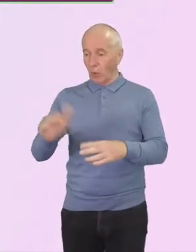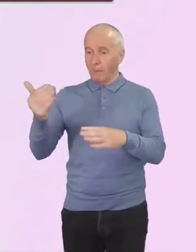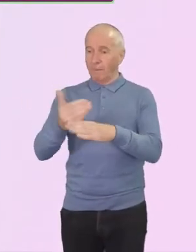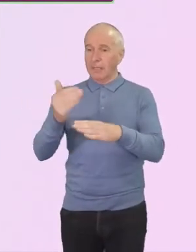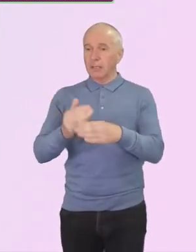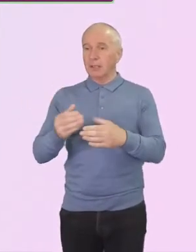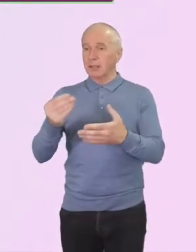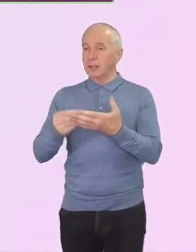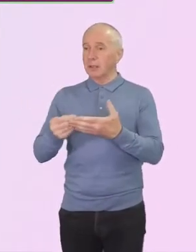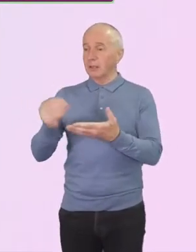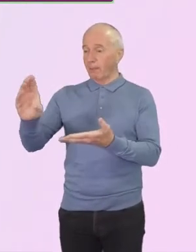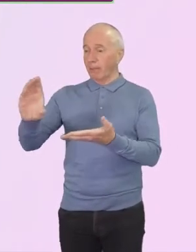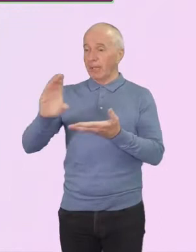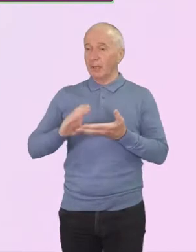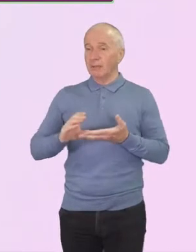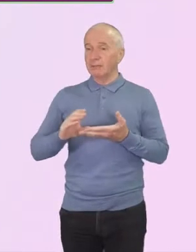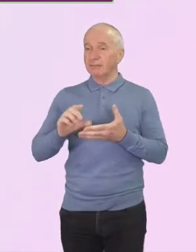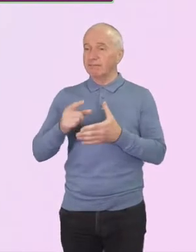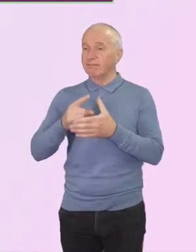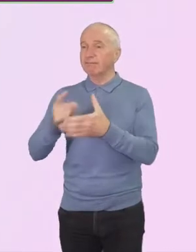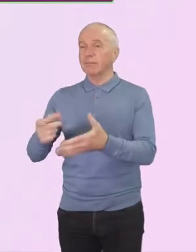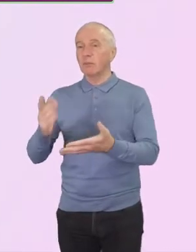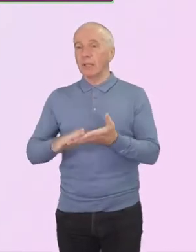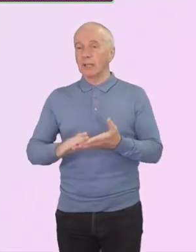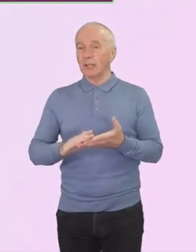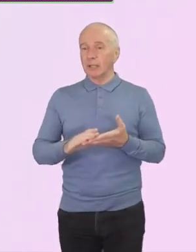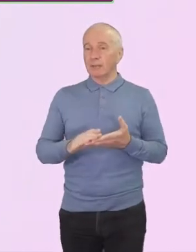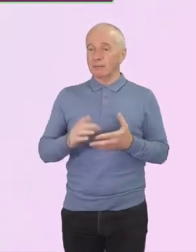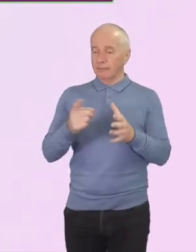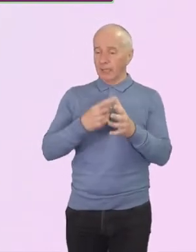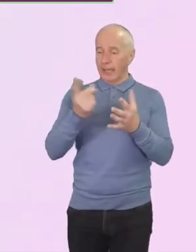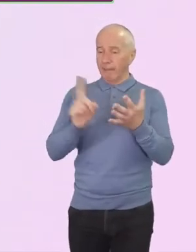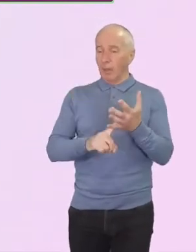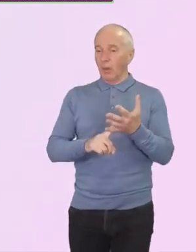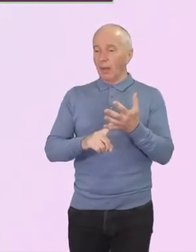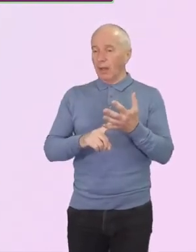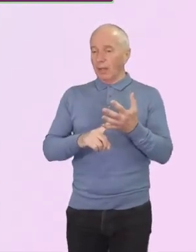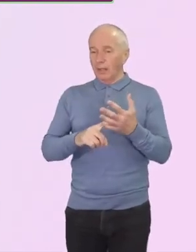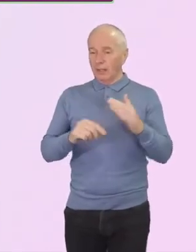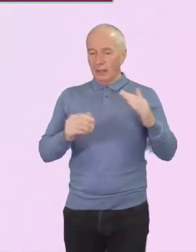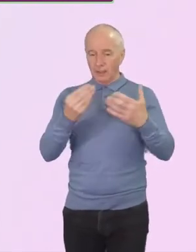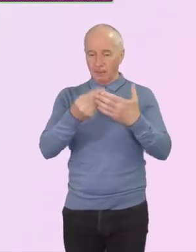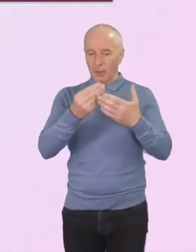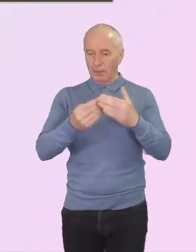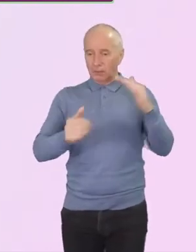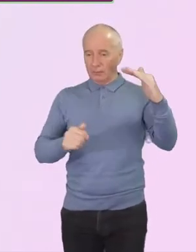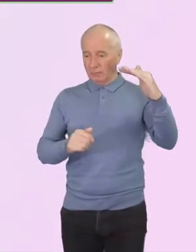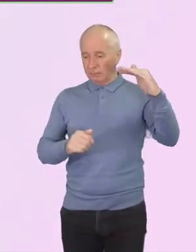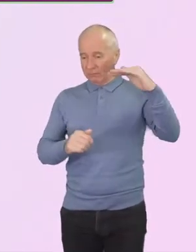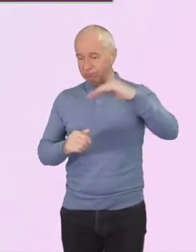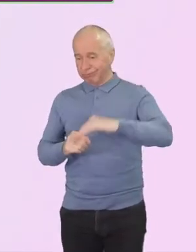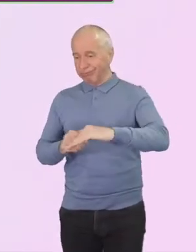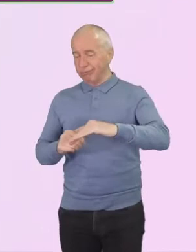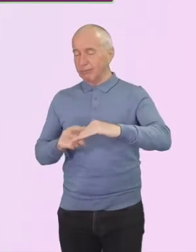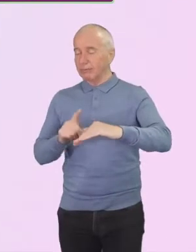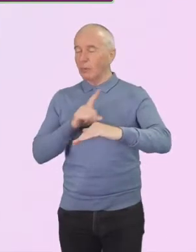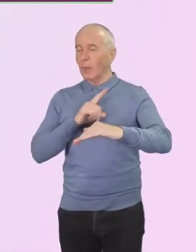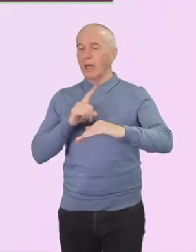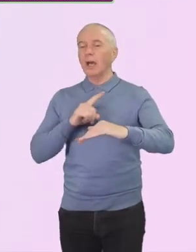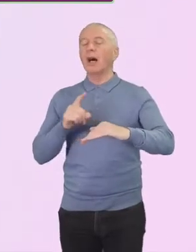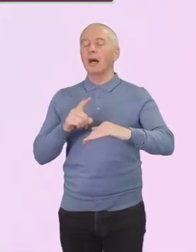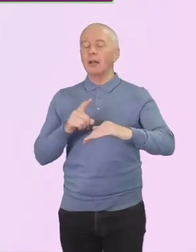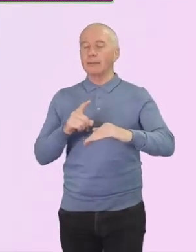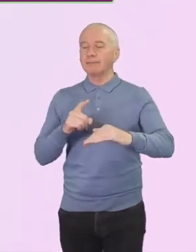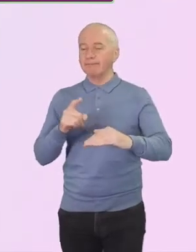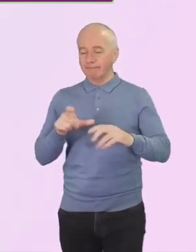In April, we saw a big dip as the first lockdown came in and all of us were unaware of how we would move